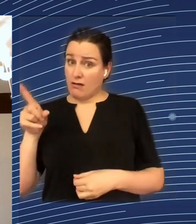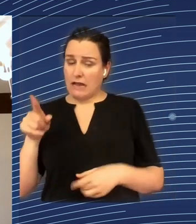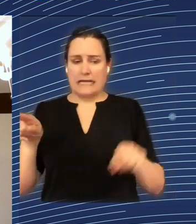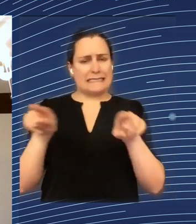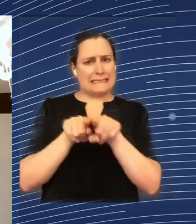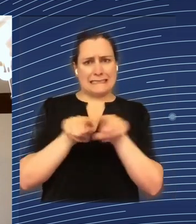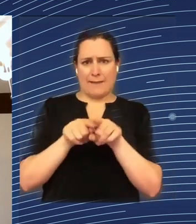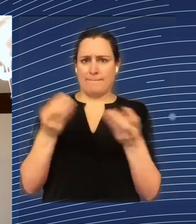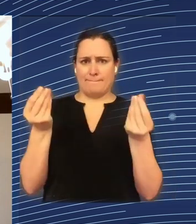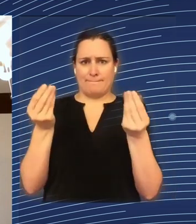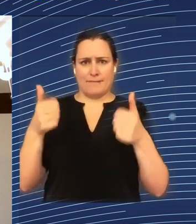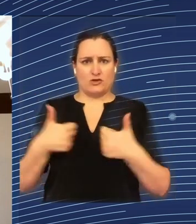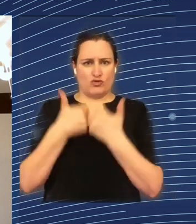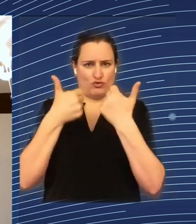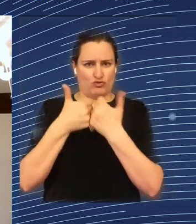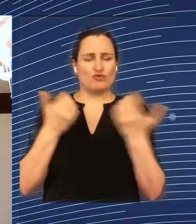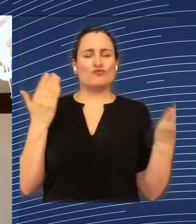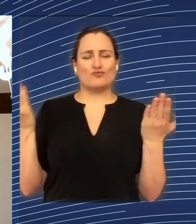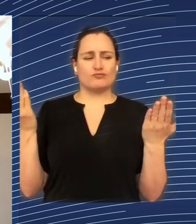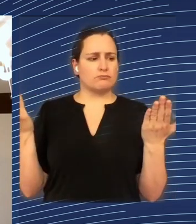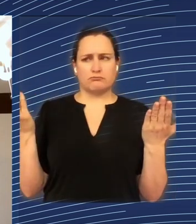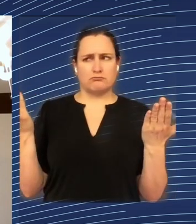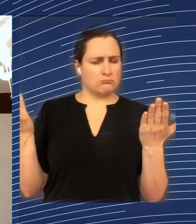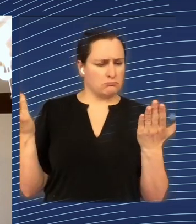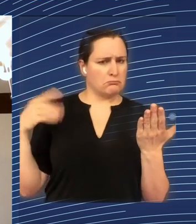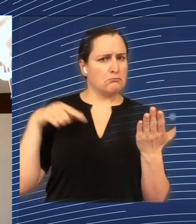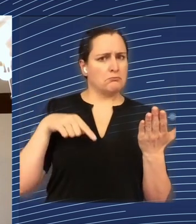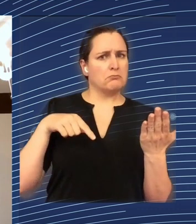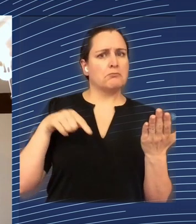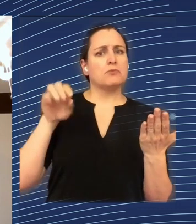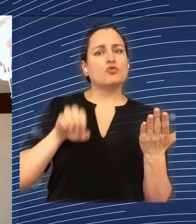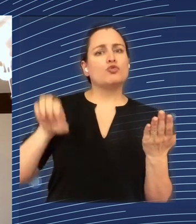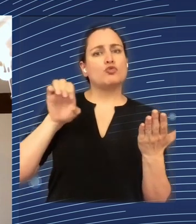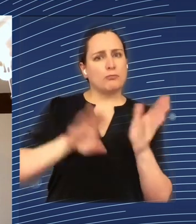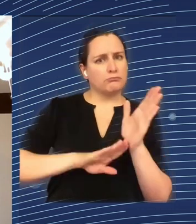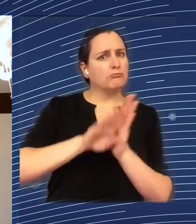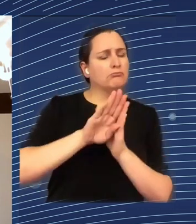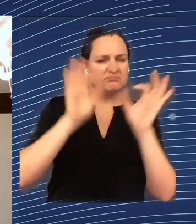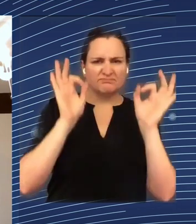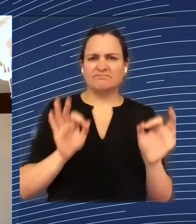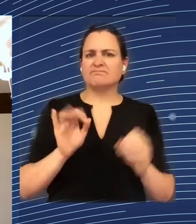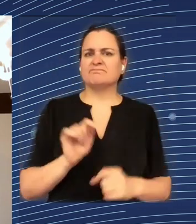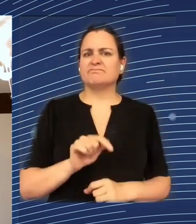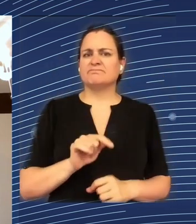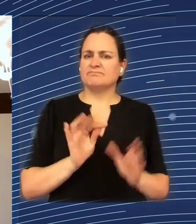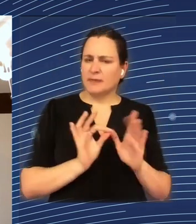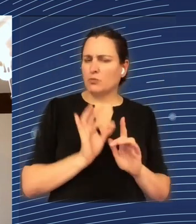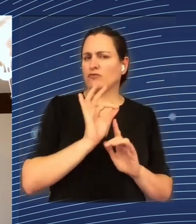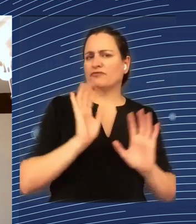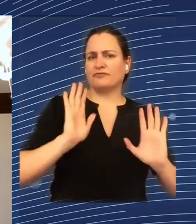done a lot better. And cohesion policy and the general sort of European approach to a social market economy